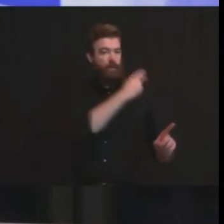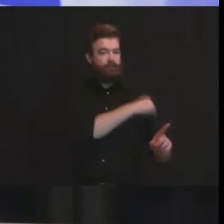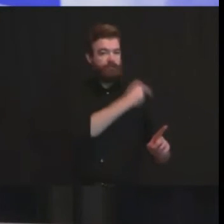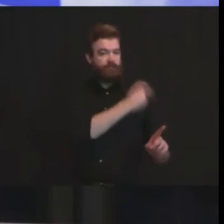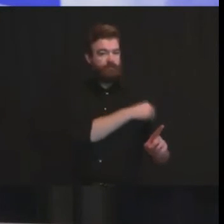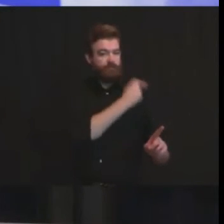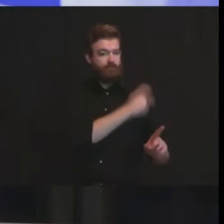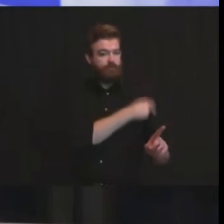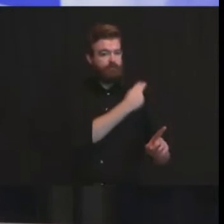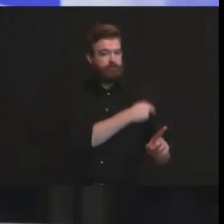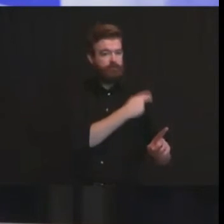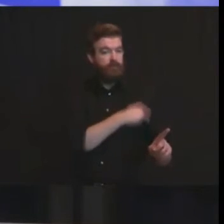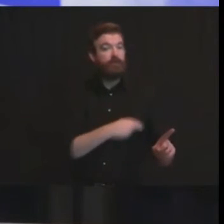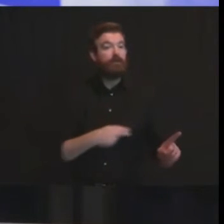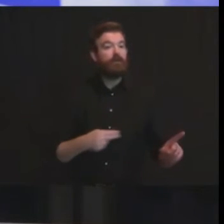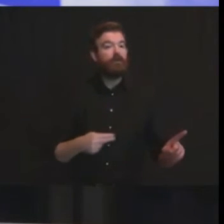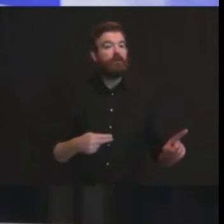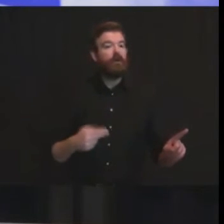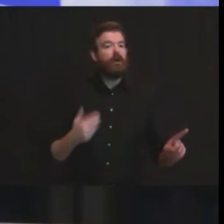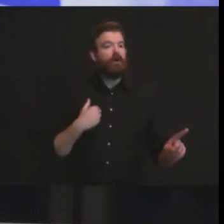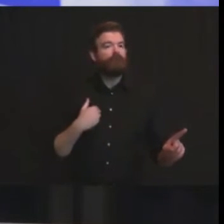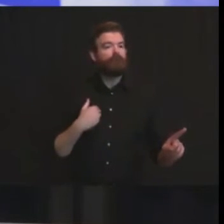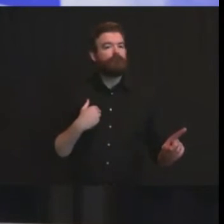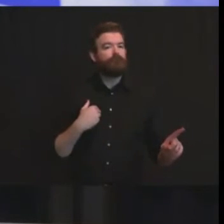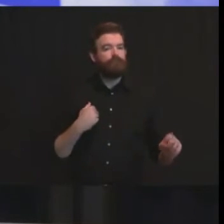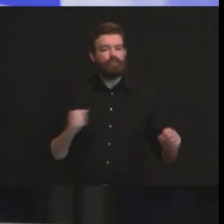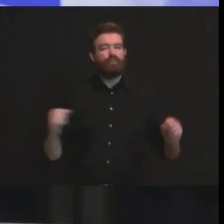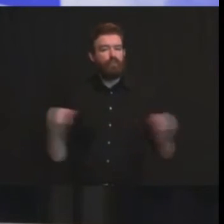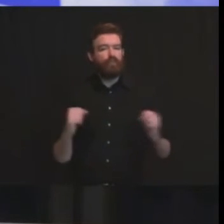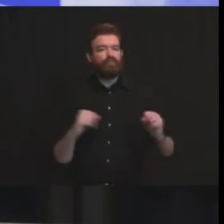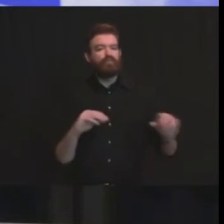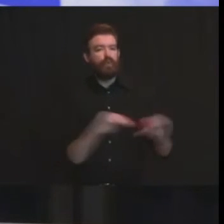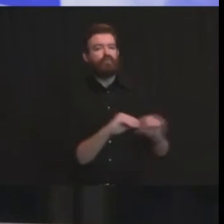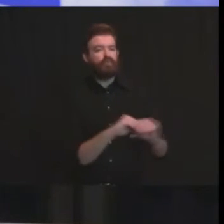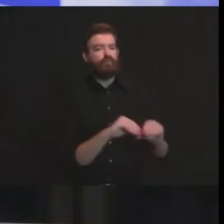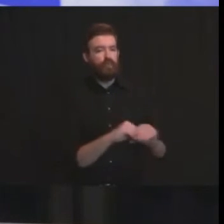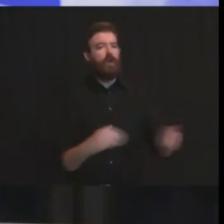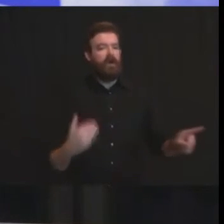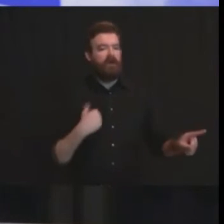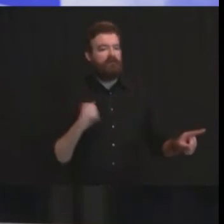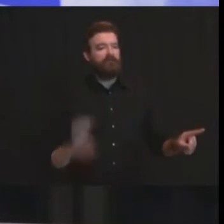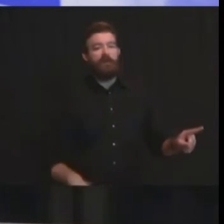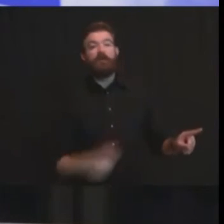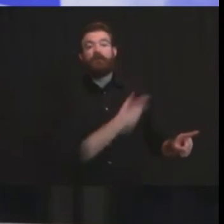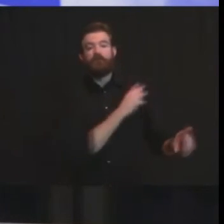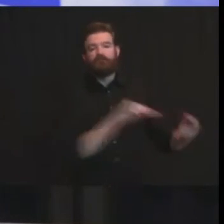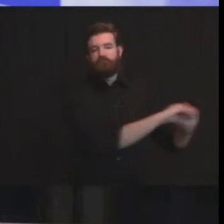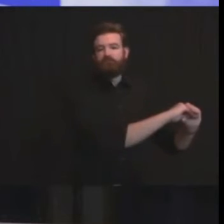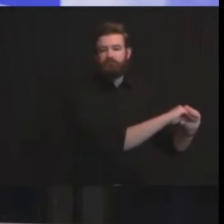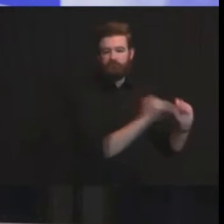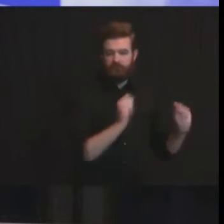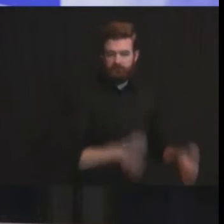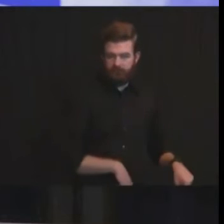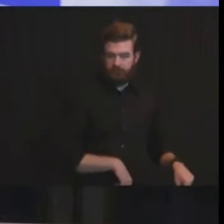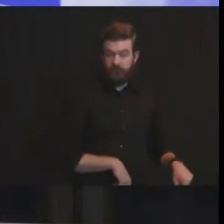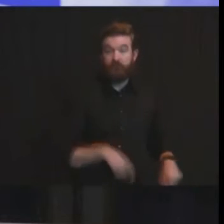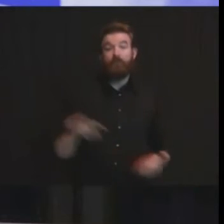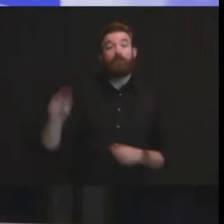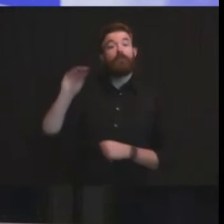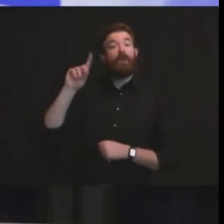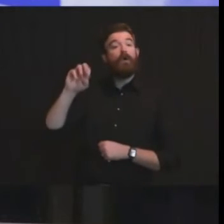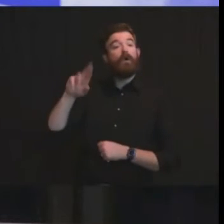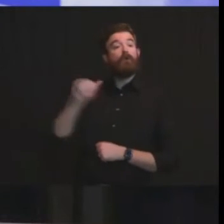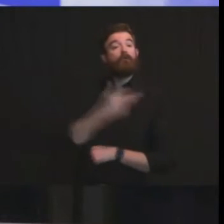in their ultra cold storage we have more flexibility by the way with the moderna vaccine this vaccine